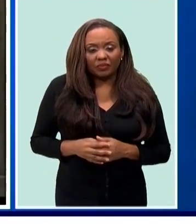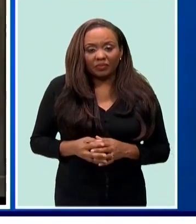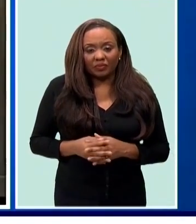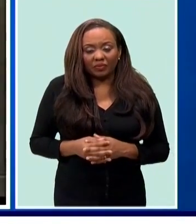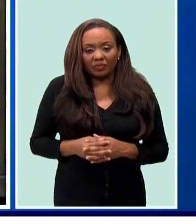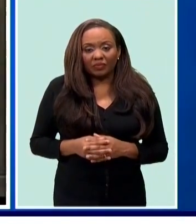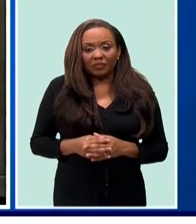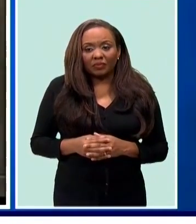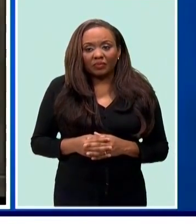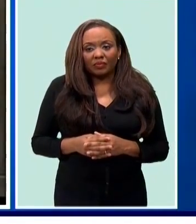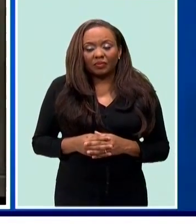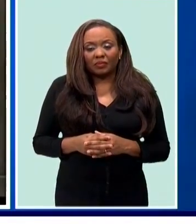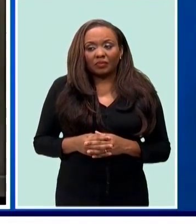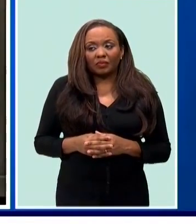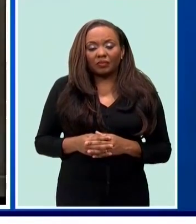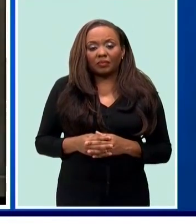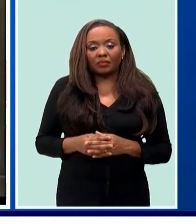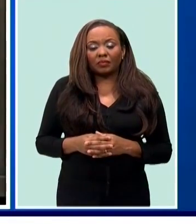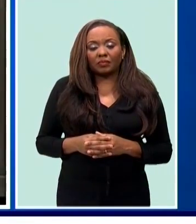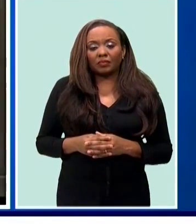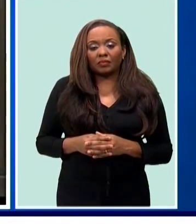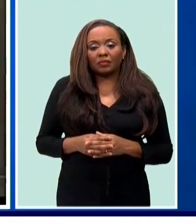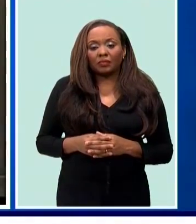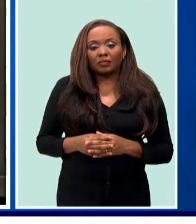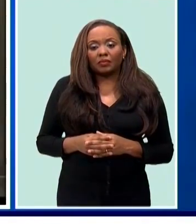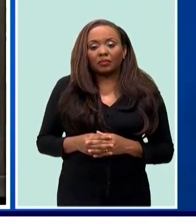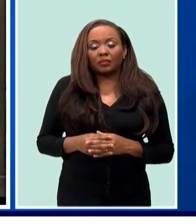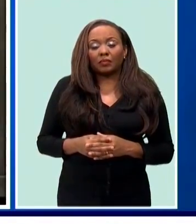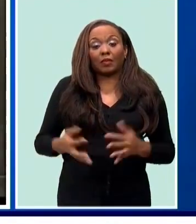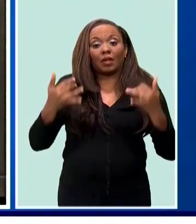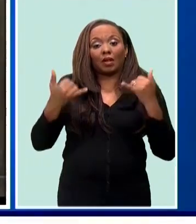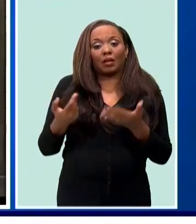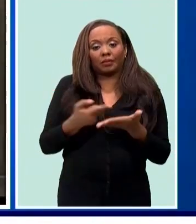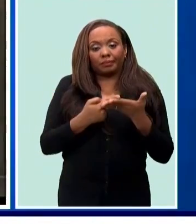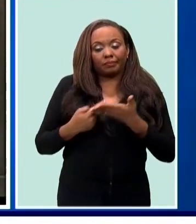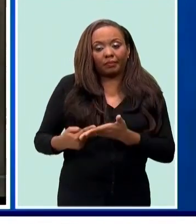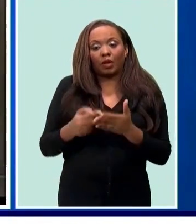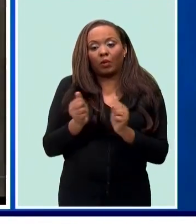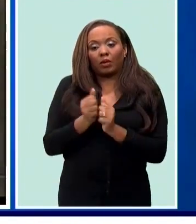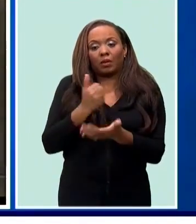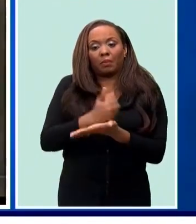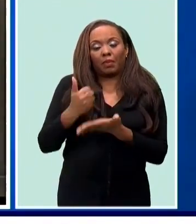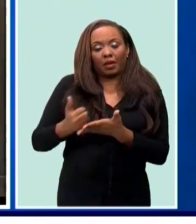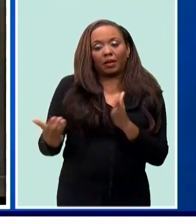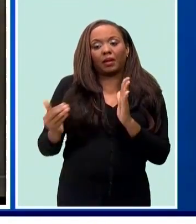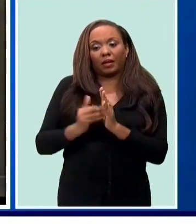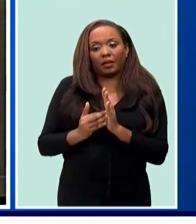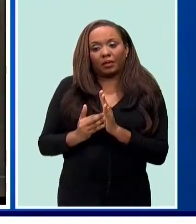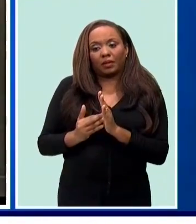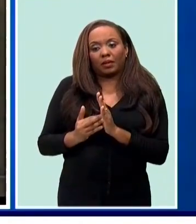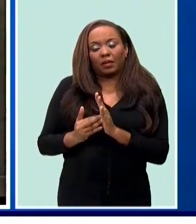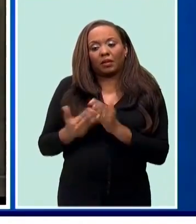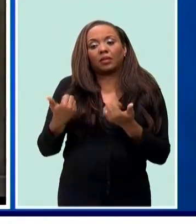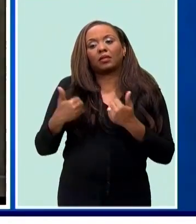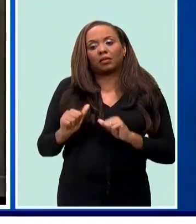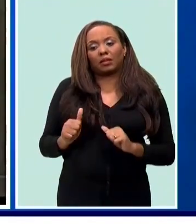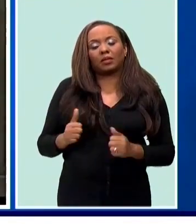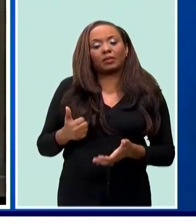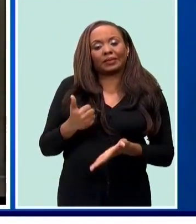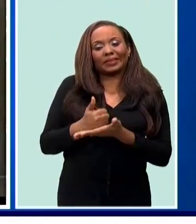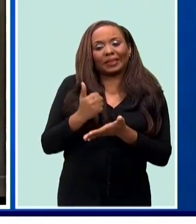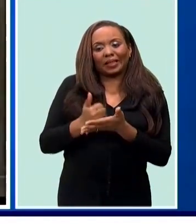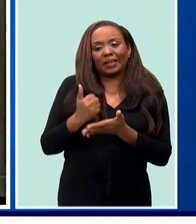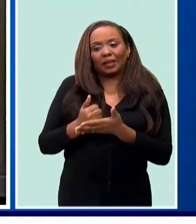Now, fortunately, we have re-engaged the bank on this matter, and they remain amenable to re-entering